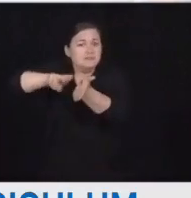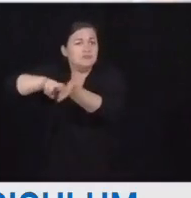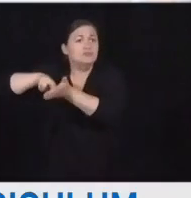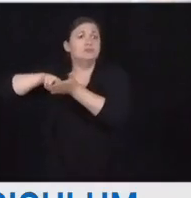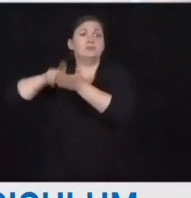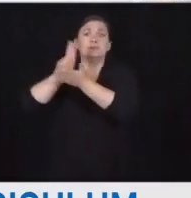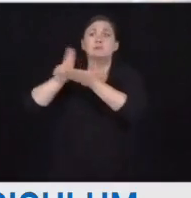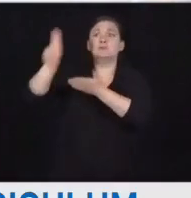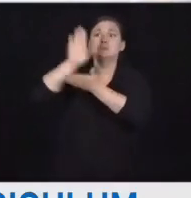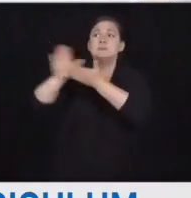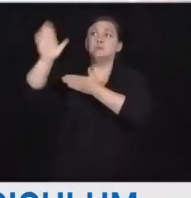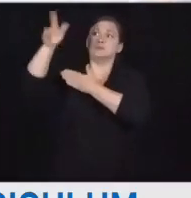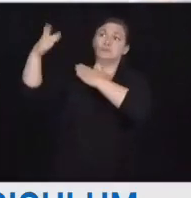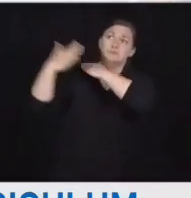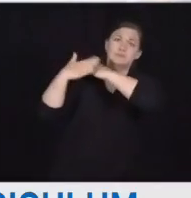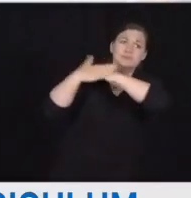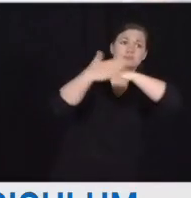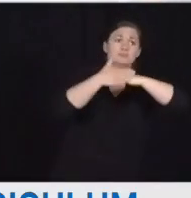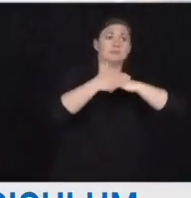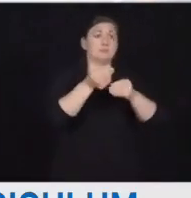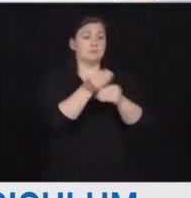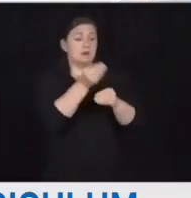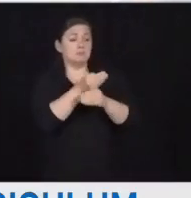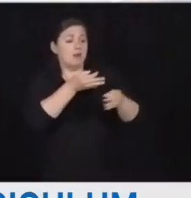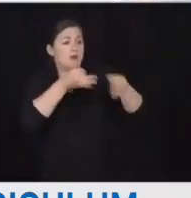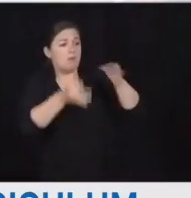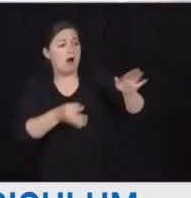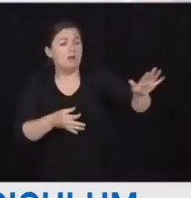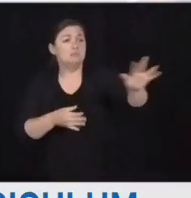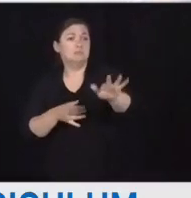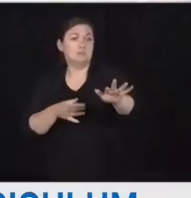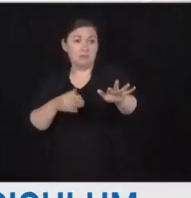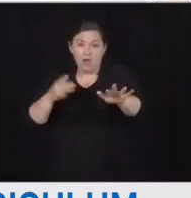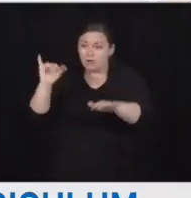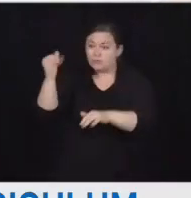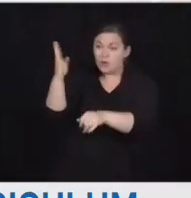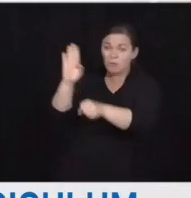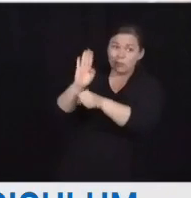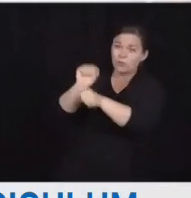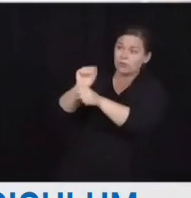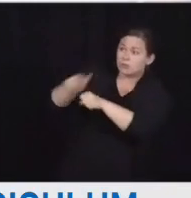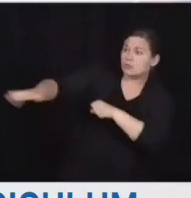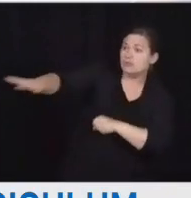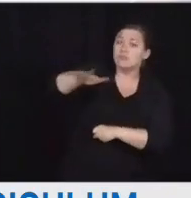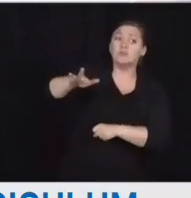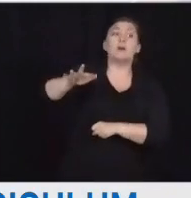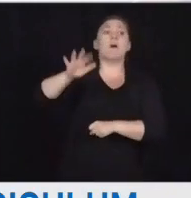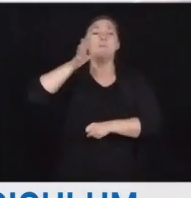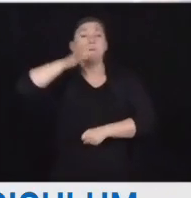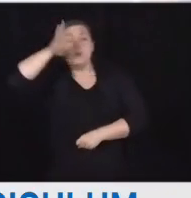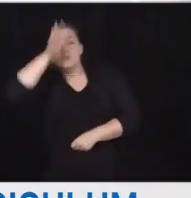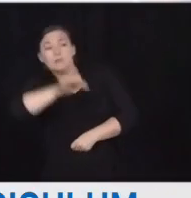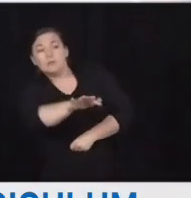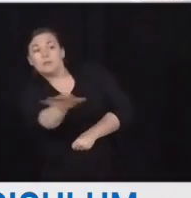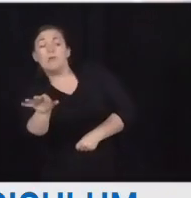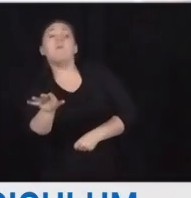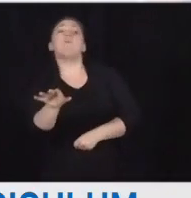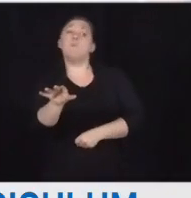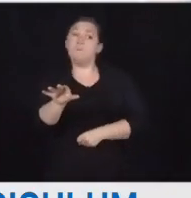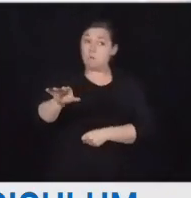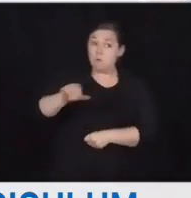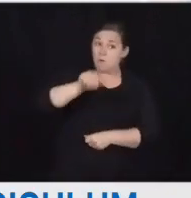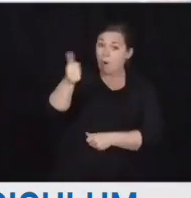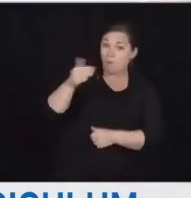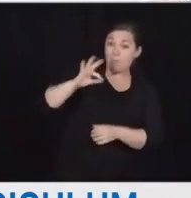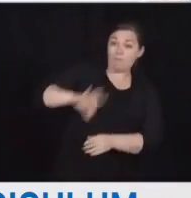-side views on the digital platform make it easy for you to see how your child's math learning will progress. Parents can go online right now at ontario